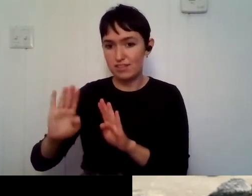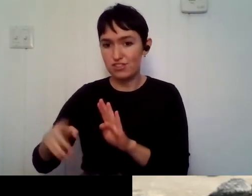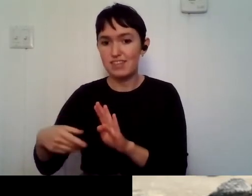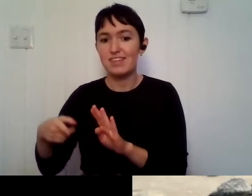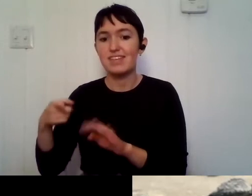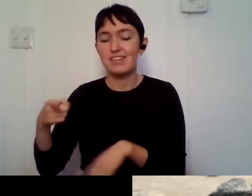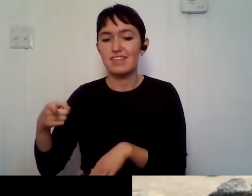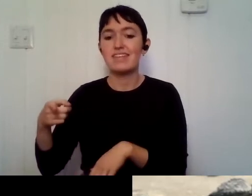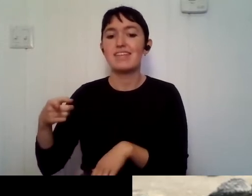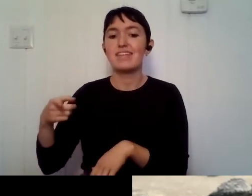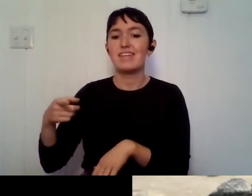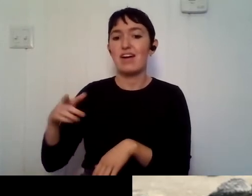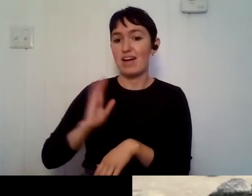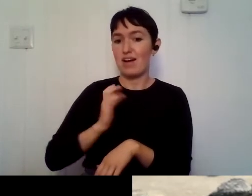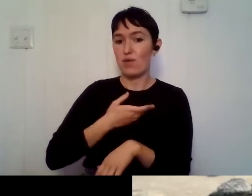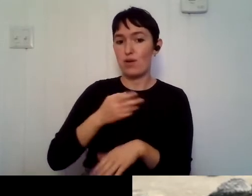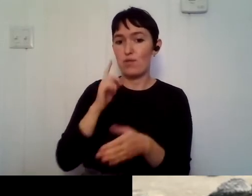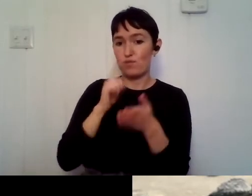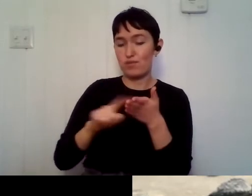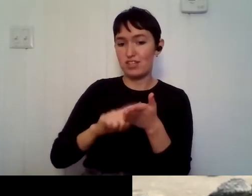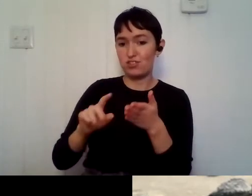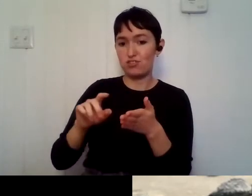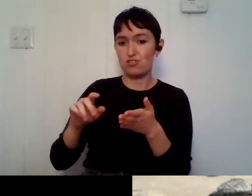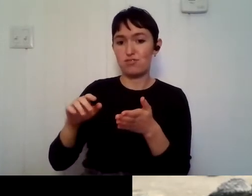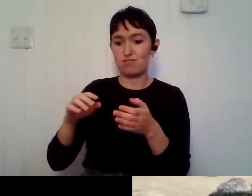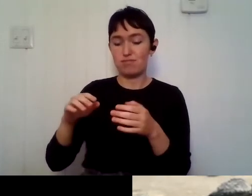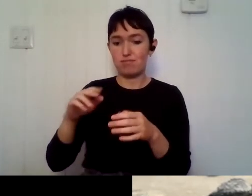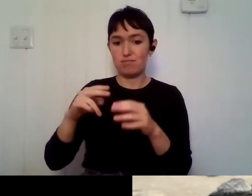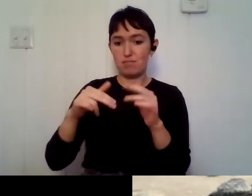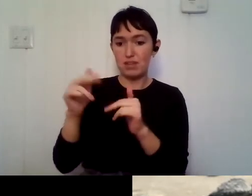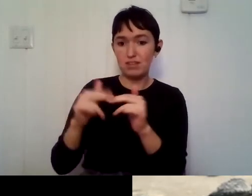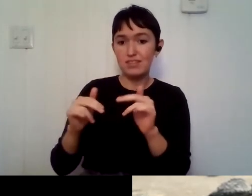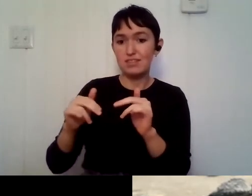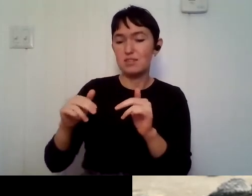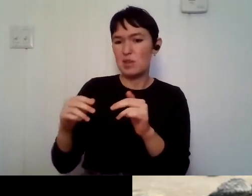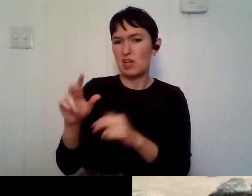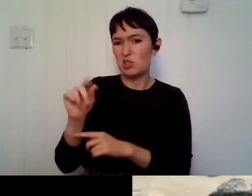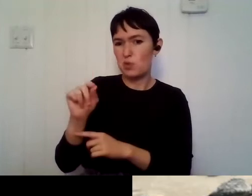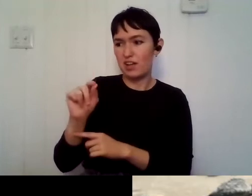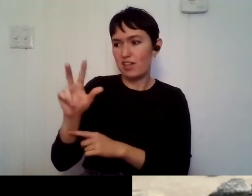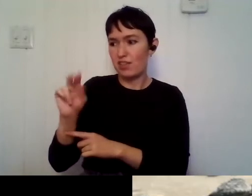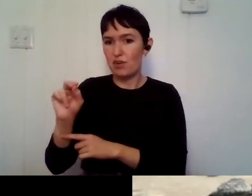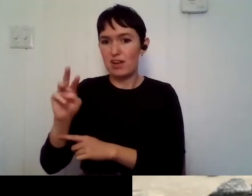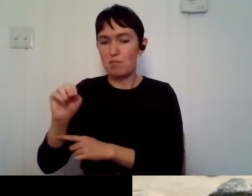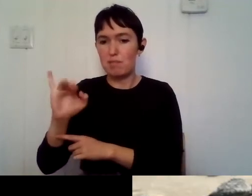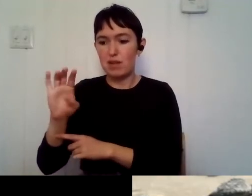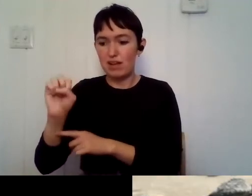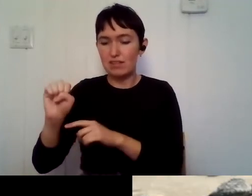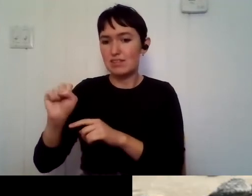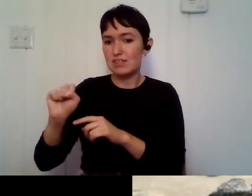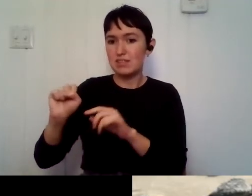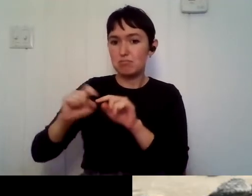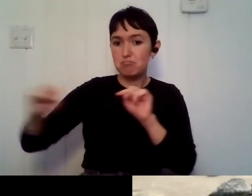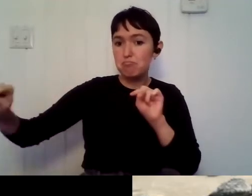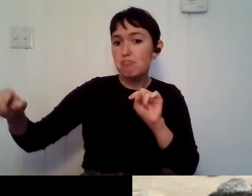20 or 30 miles apart. And we will never met until black marine science. Um, so now I actually sit on the